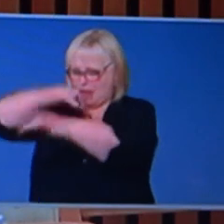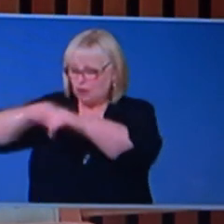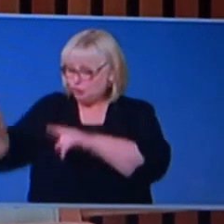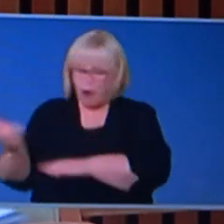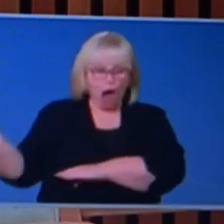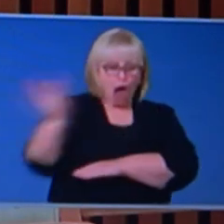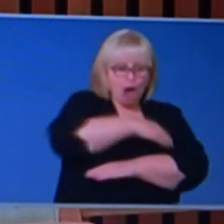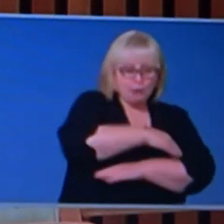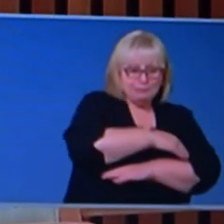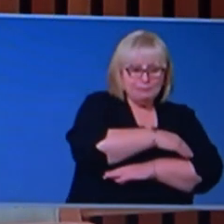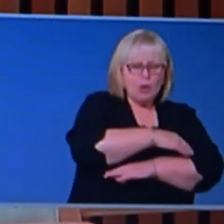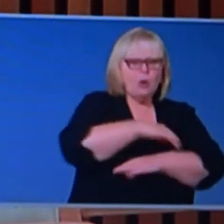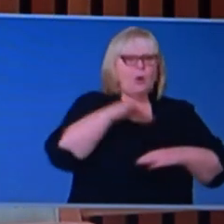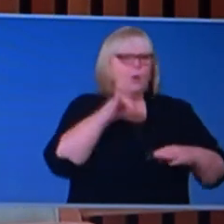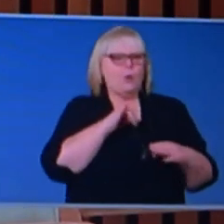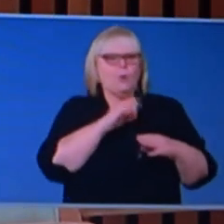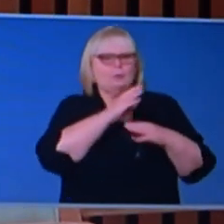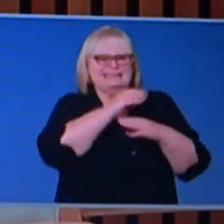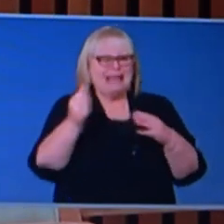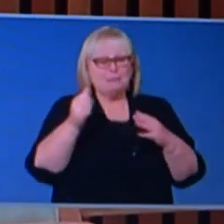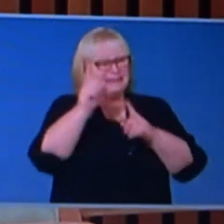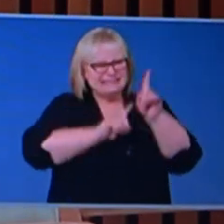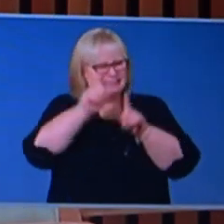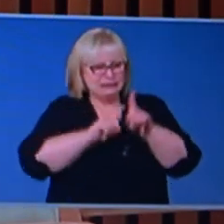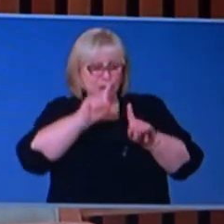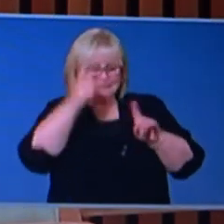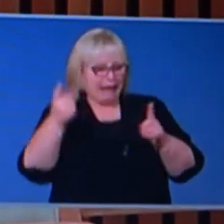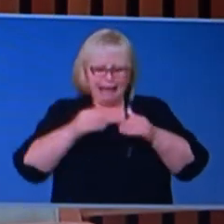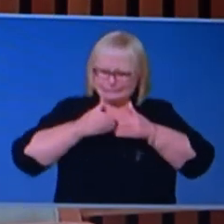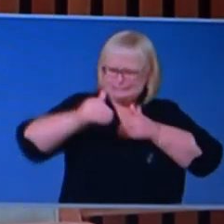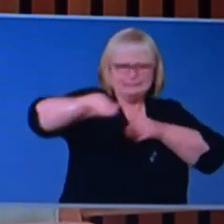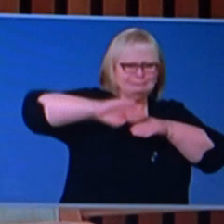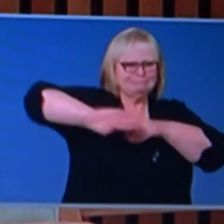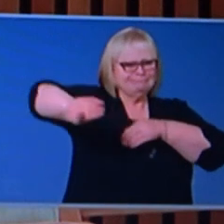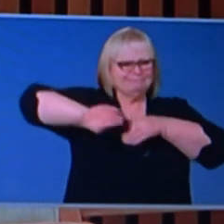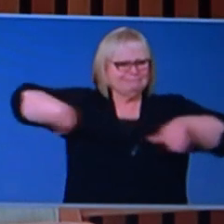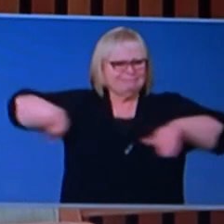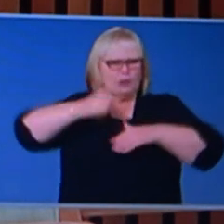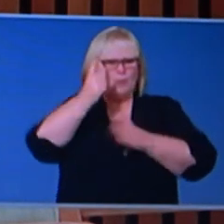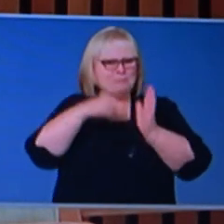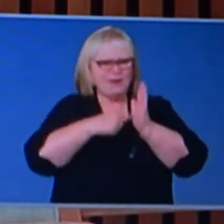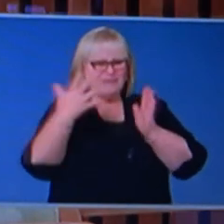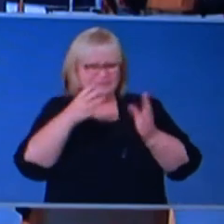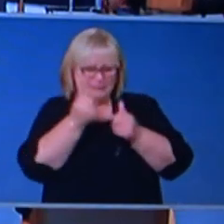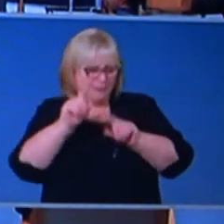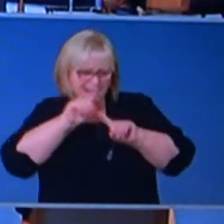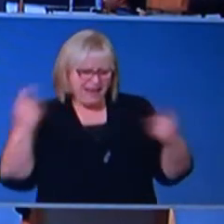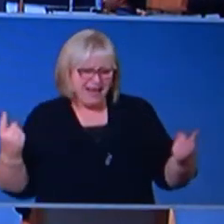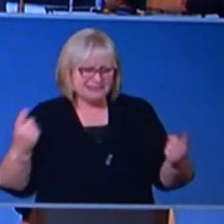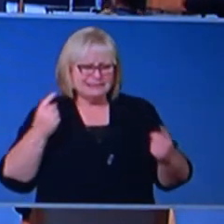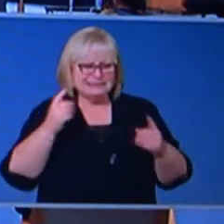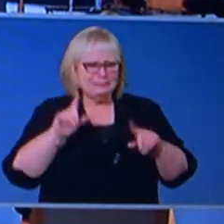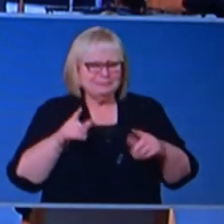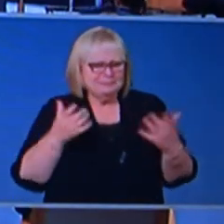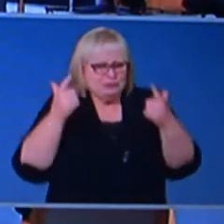cities that just aren't going to be able to social distance in the way that, that other regional areas could? Uh, well, first of all,